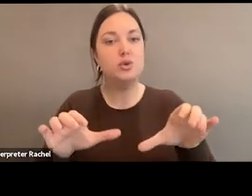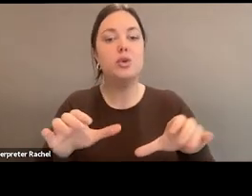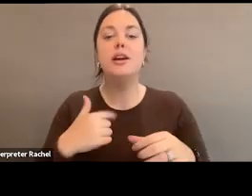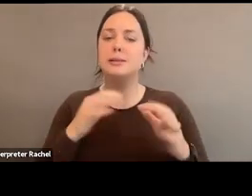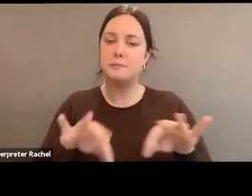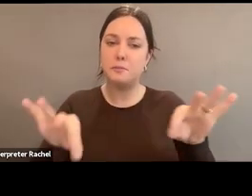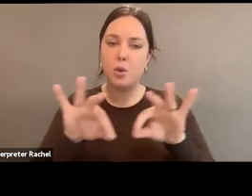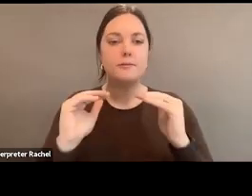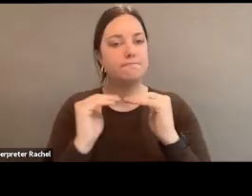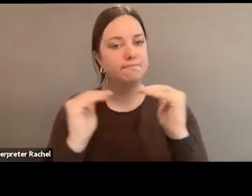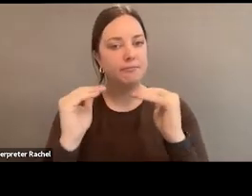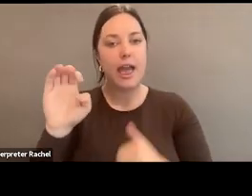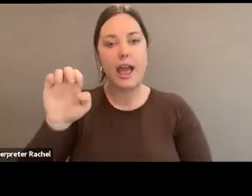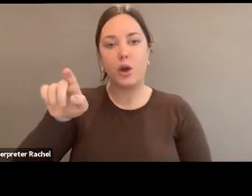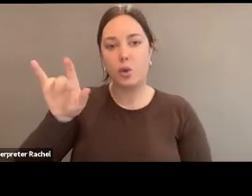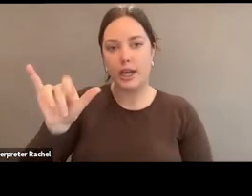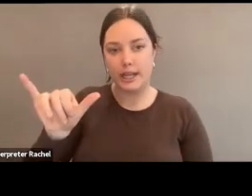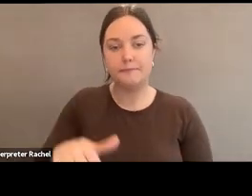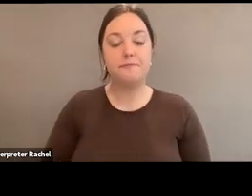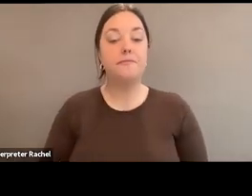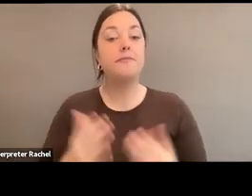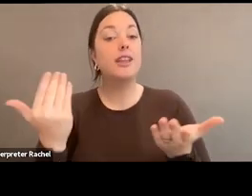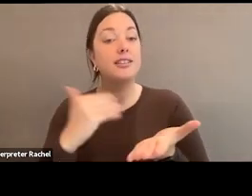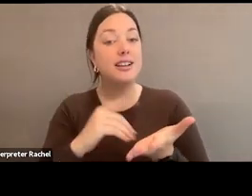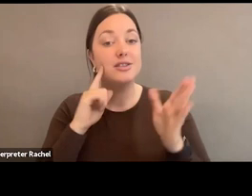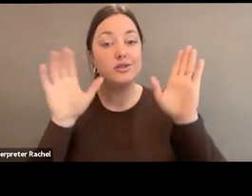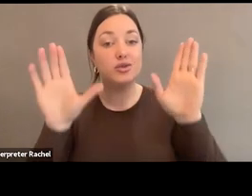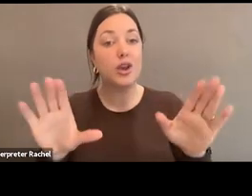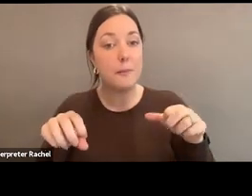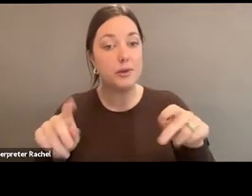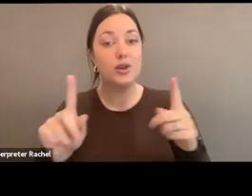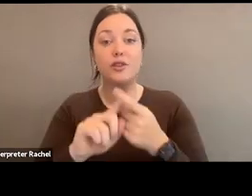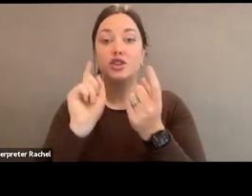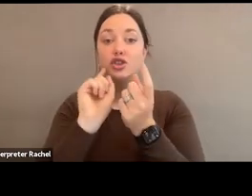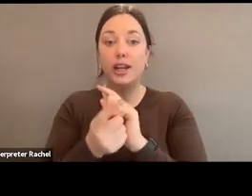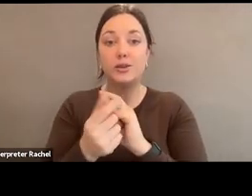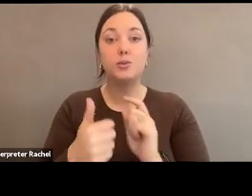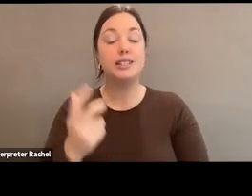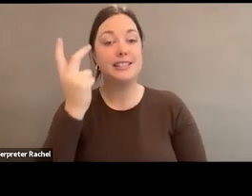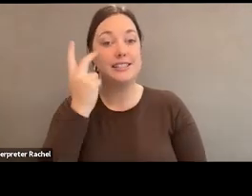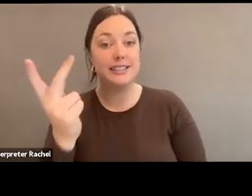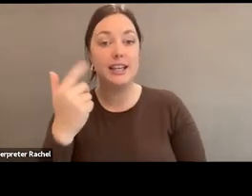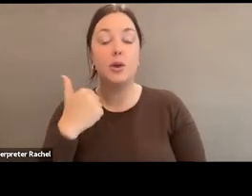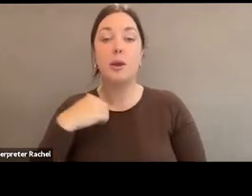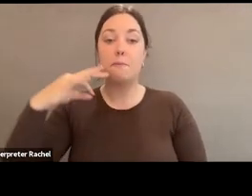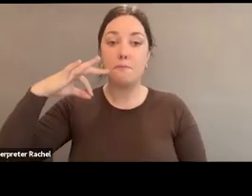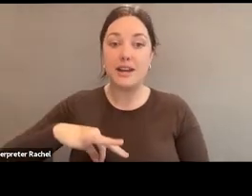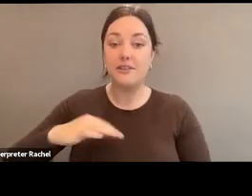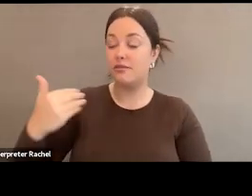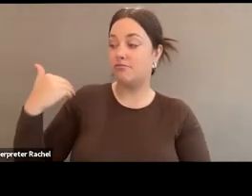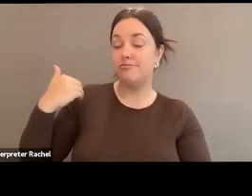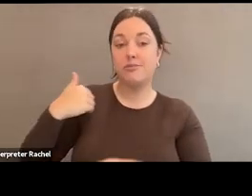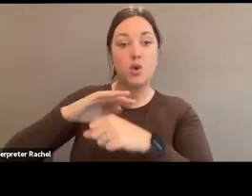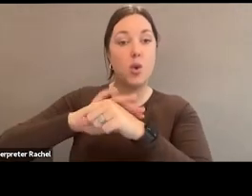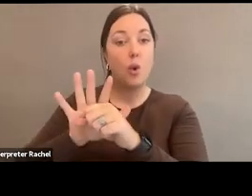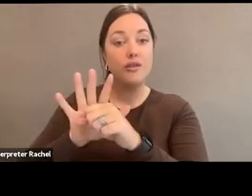we move forward. So again, this is a great opportunity, I think, for change. We saw it. We benefited from it during the COVID crisis and all the other